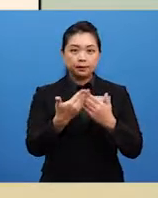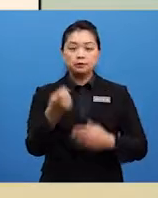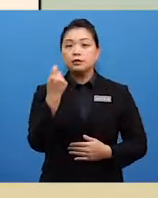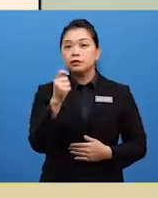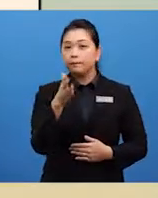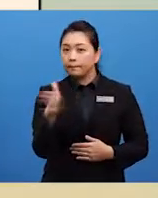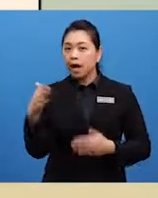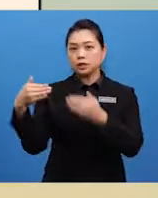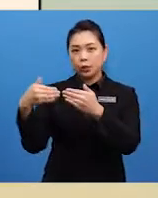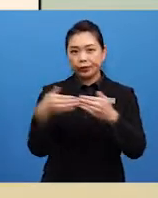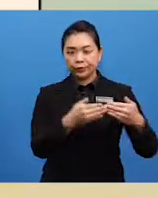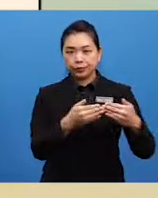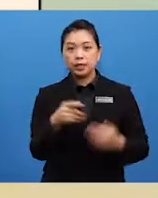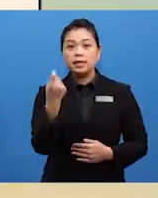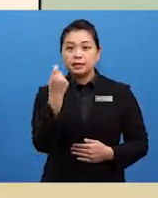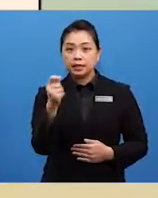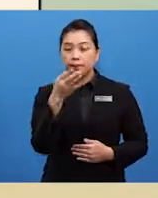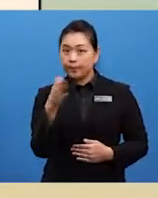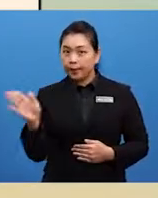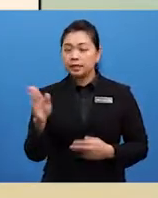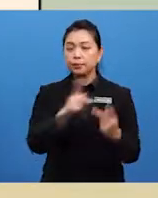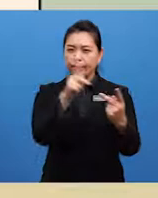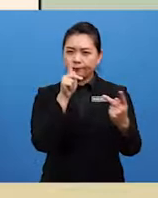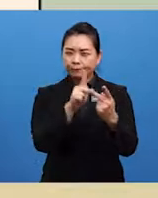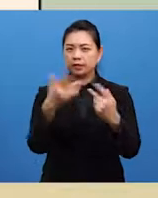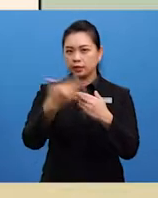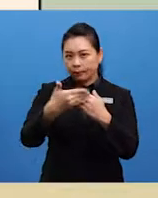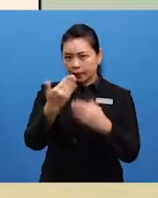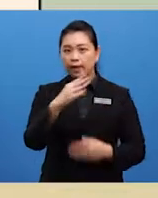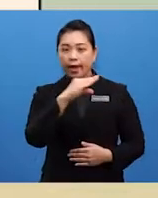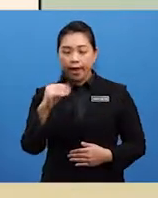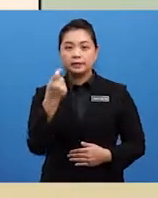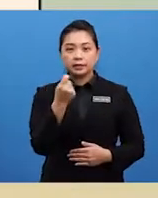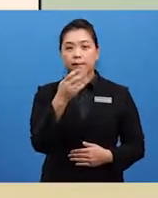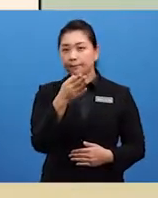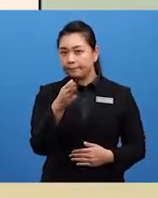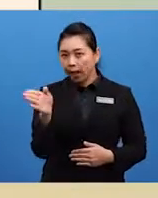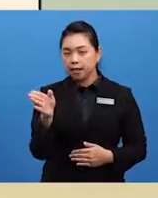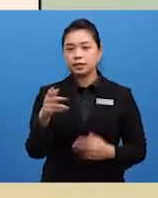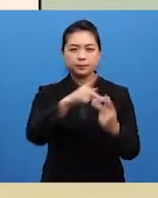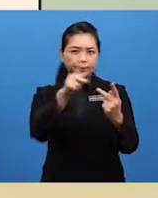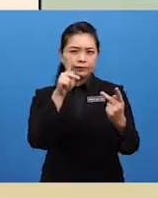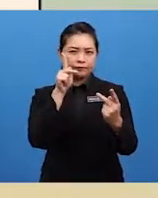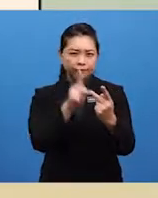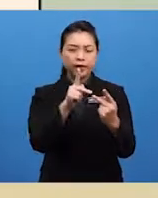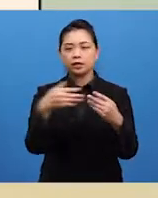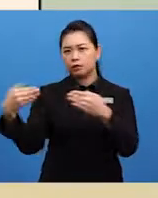continuous, the past perfect simple, and the past perfect continuous.